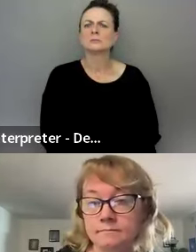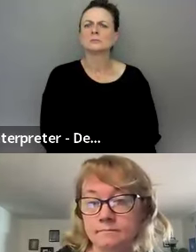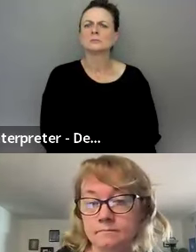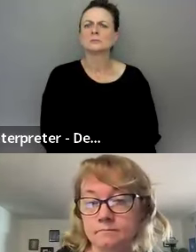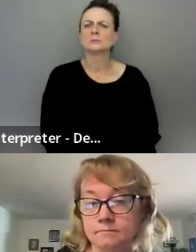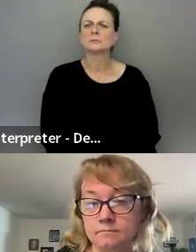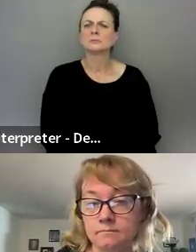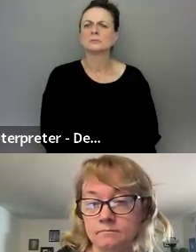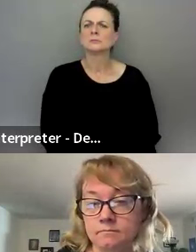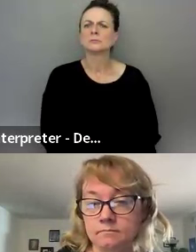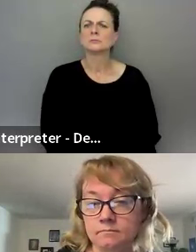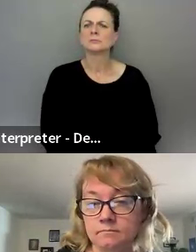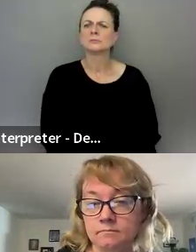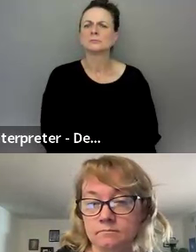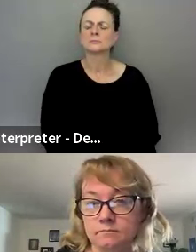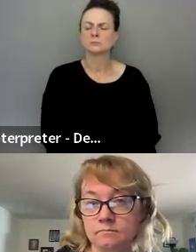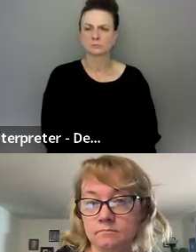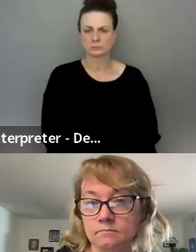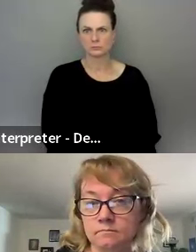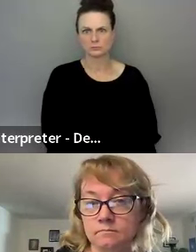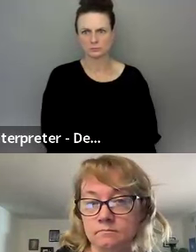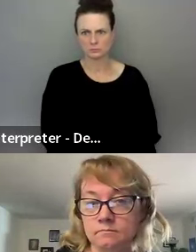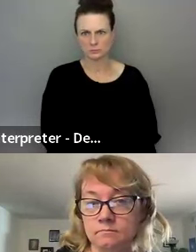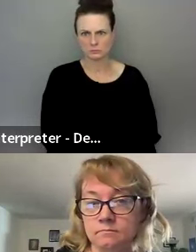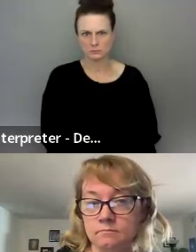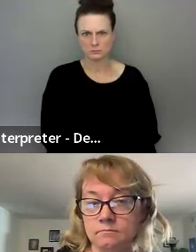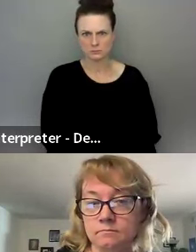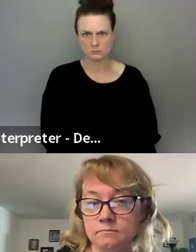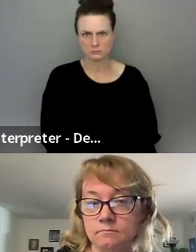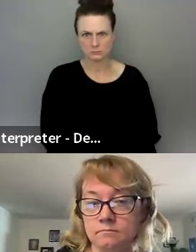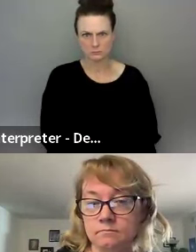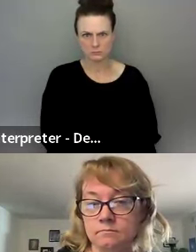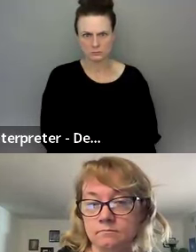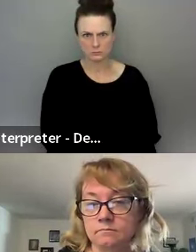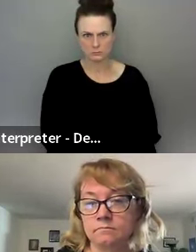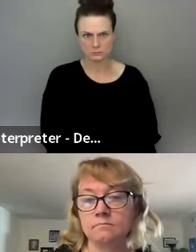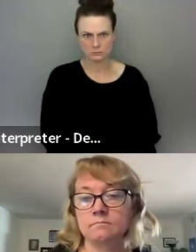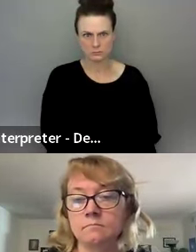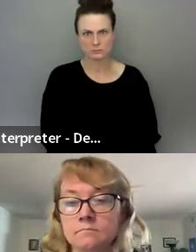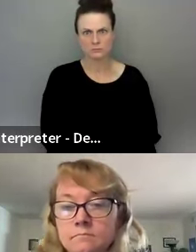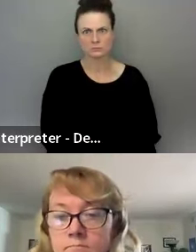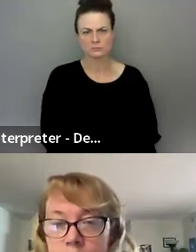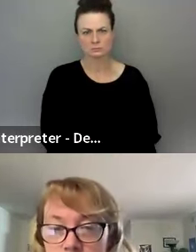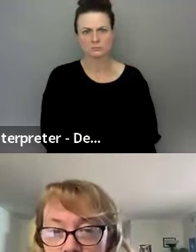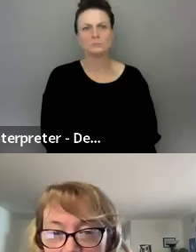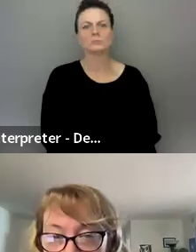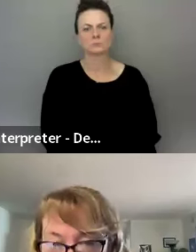What's the next? What's the plan of action in October? Four more signs. Is that right? Or four gestures?